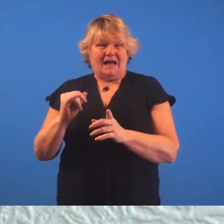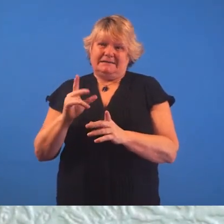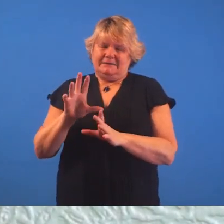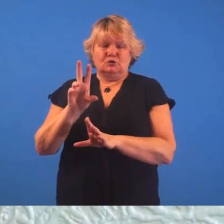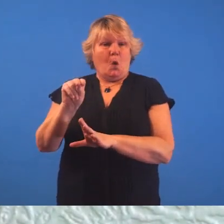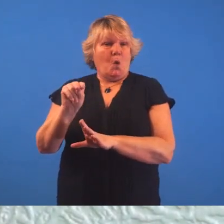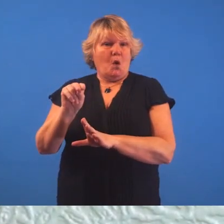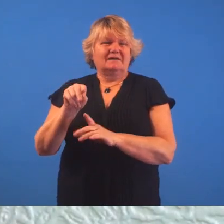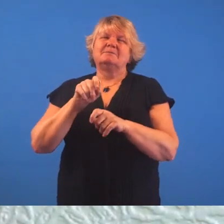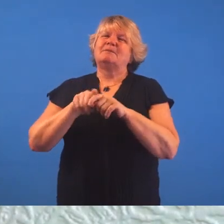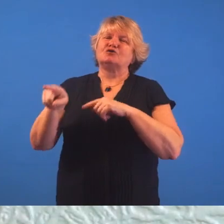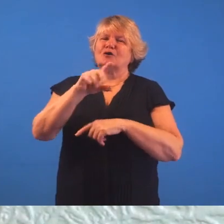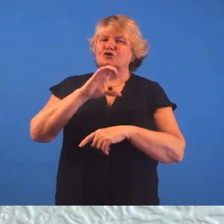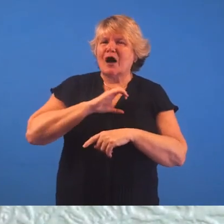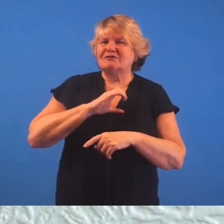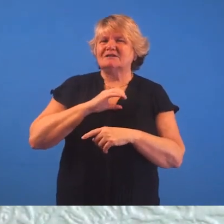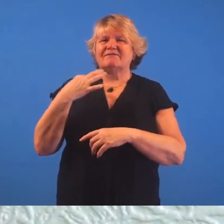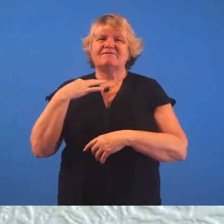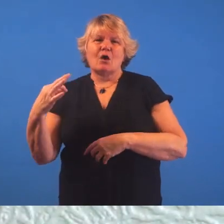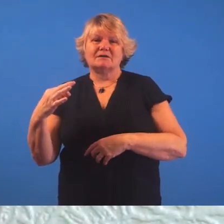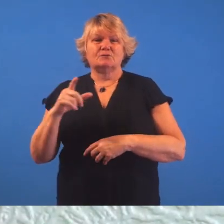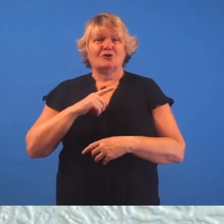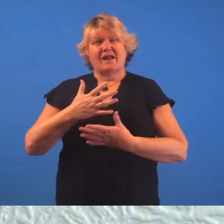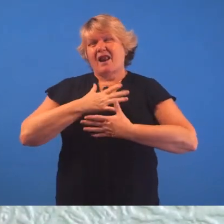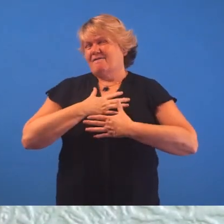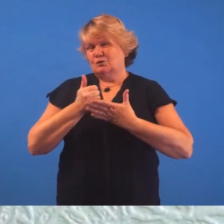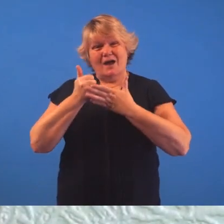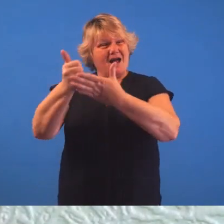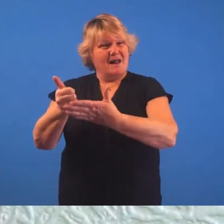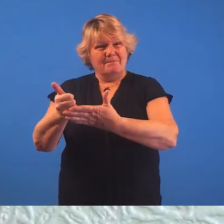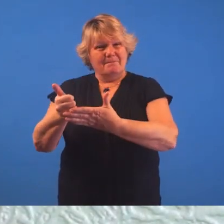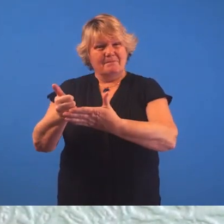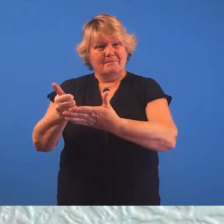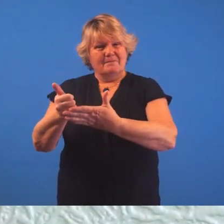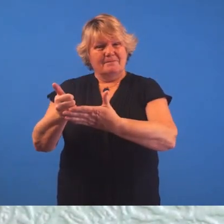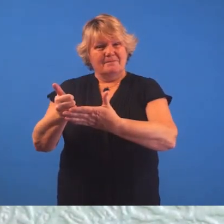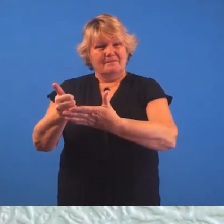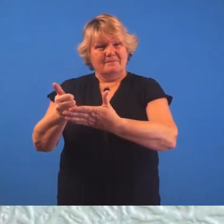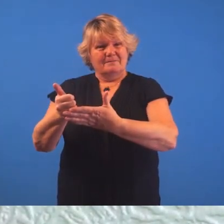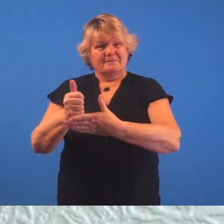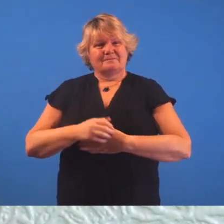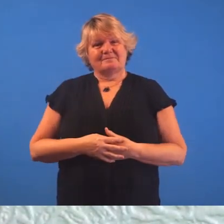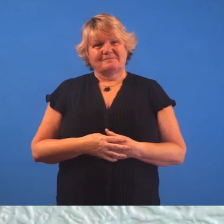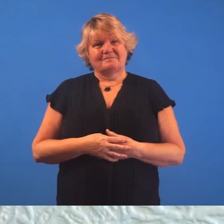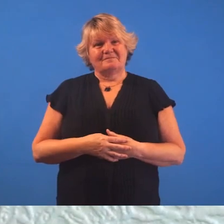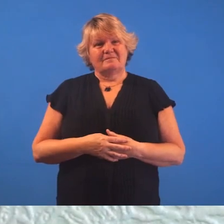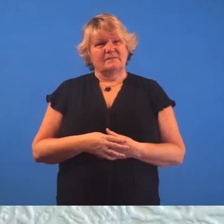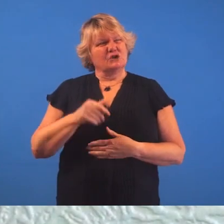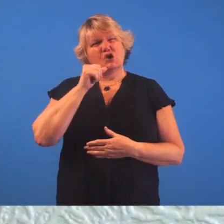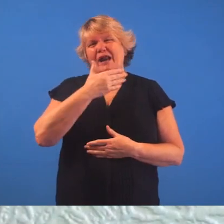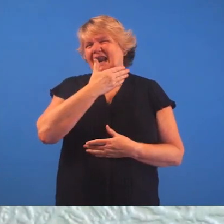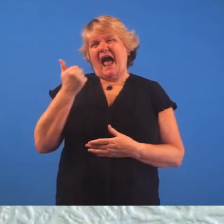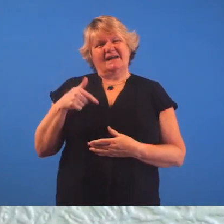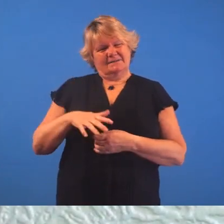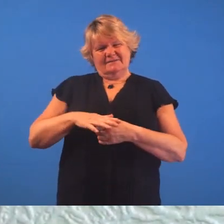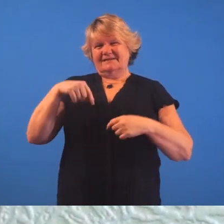bad about saying no, especially to charities and volunteers because I would love to be able to help out. So it's